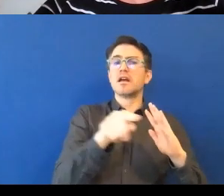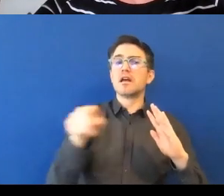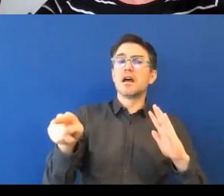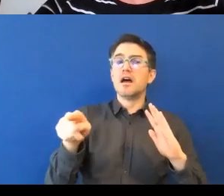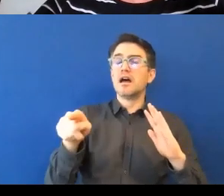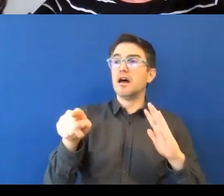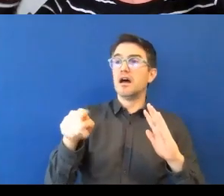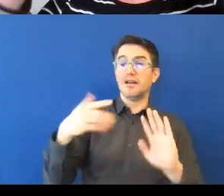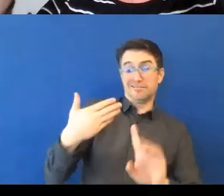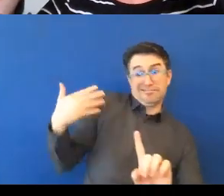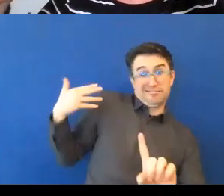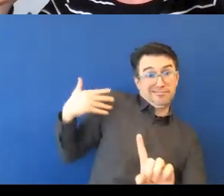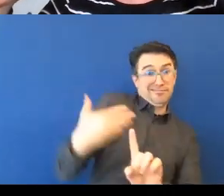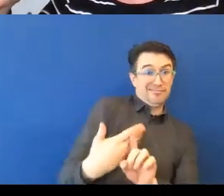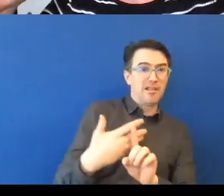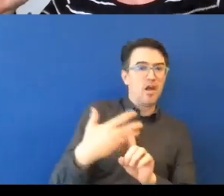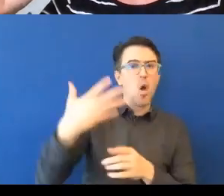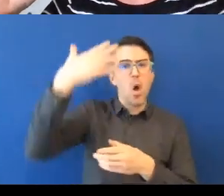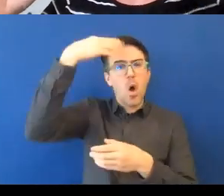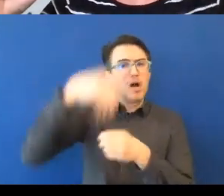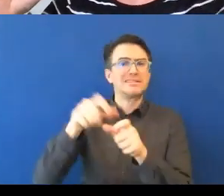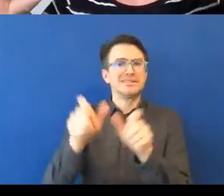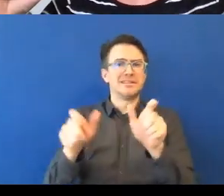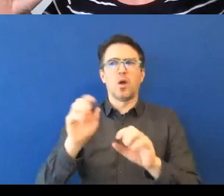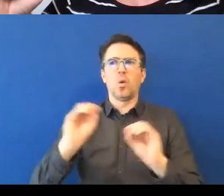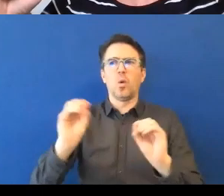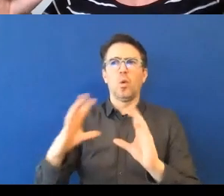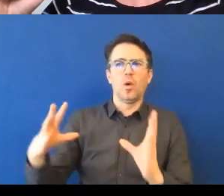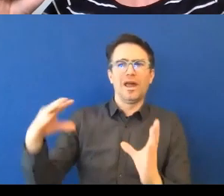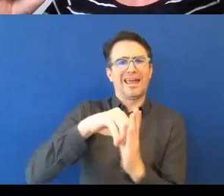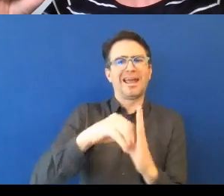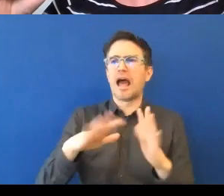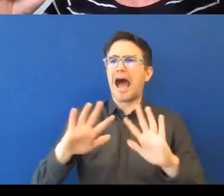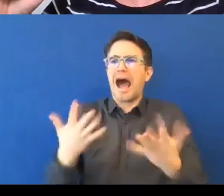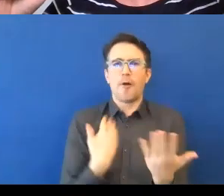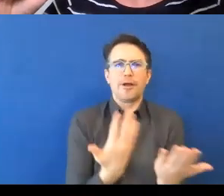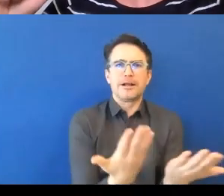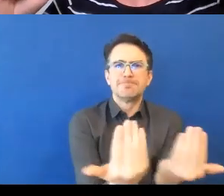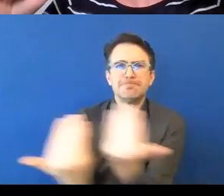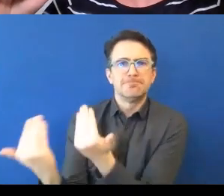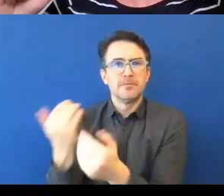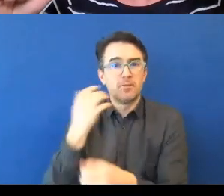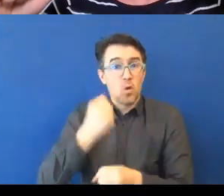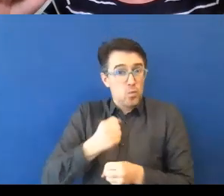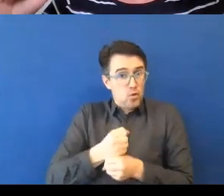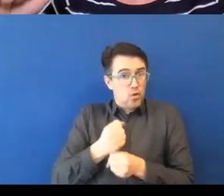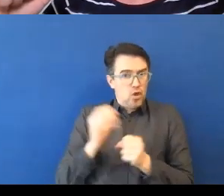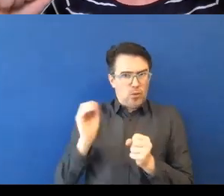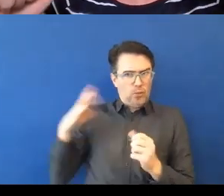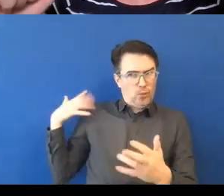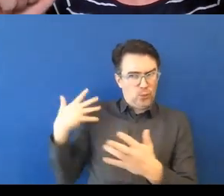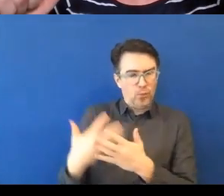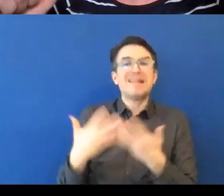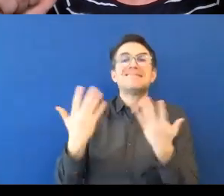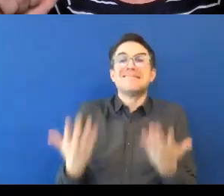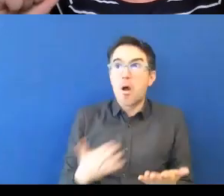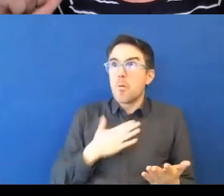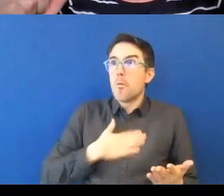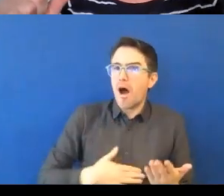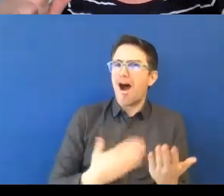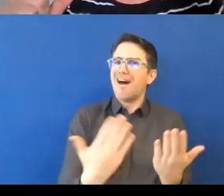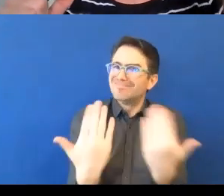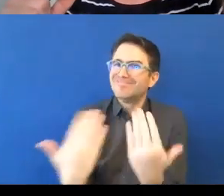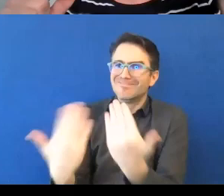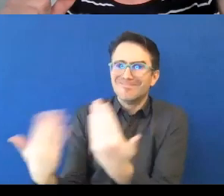wasn't right. It shouldn't tell us that we keep having these special favours for autistic people. What it should tell us is,